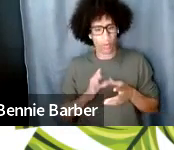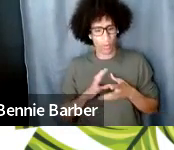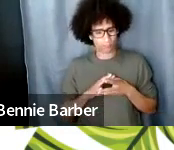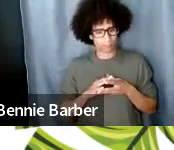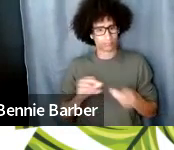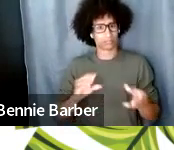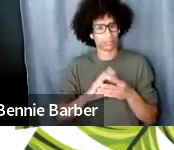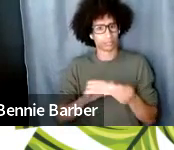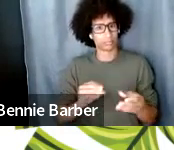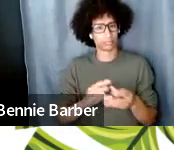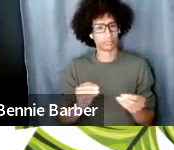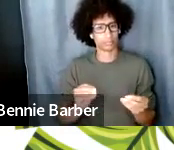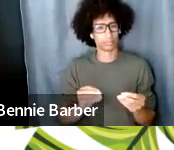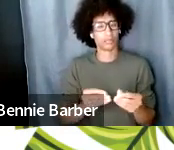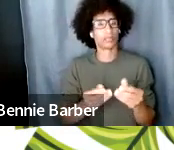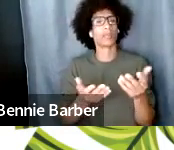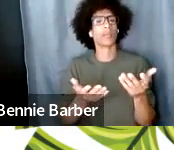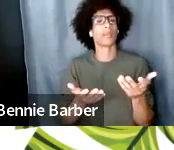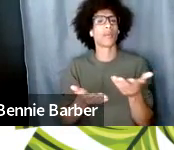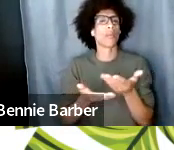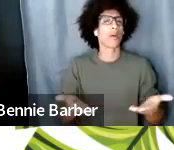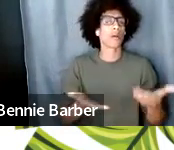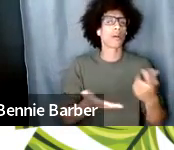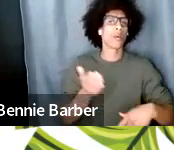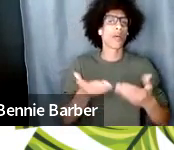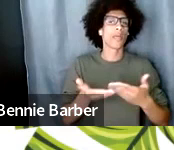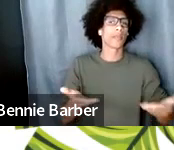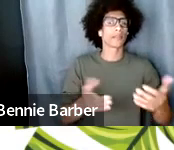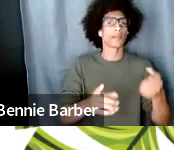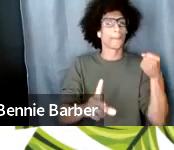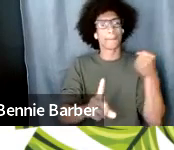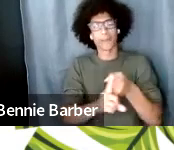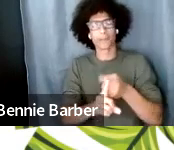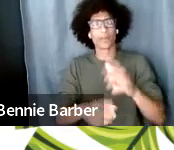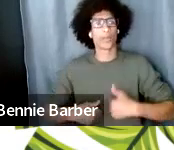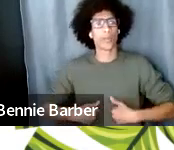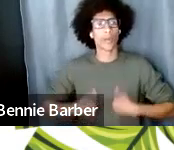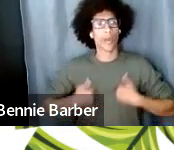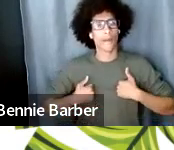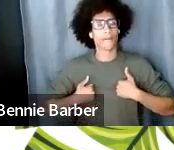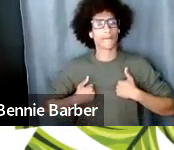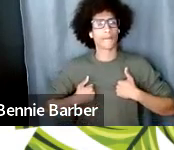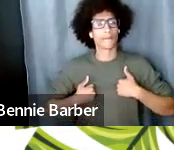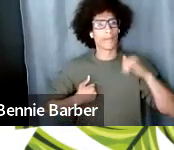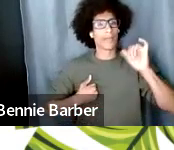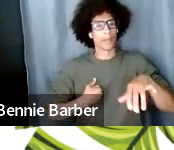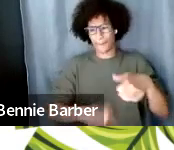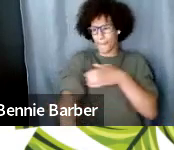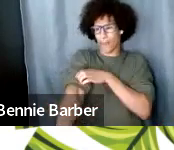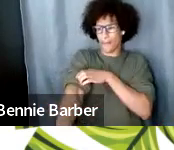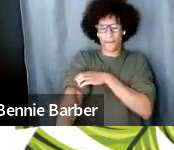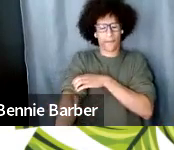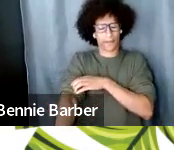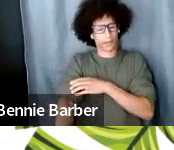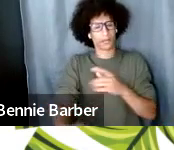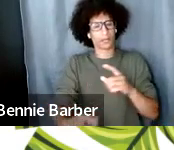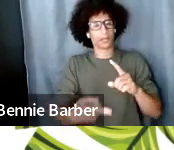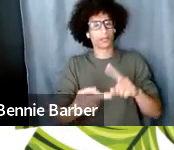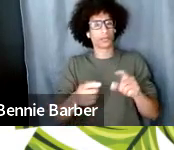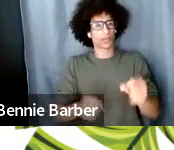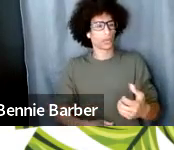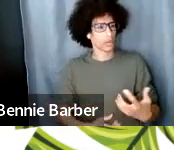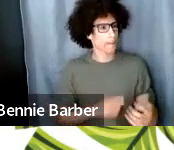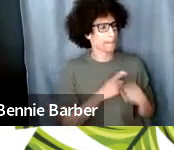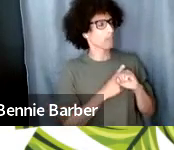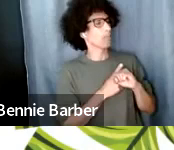impacted you that you think is powerful enough to tell i think when i i've never really considered myself